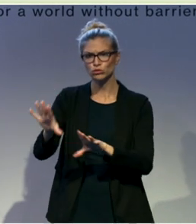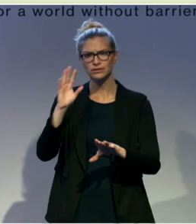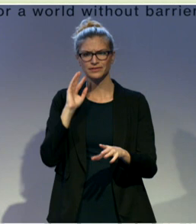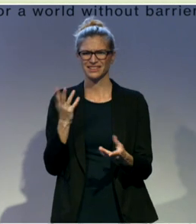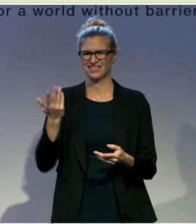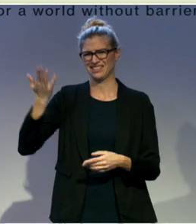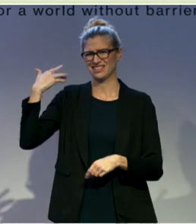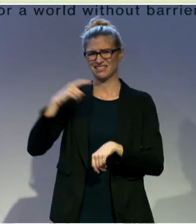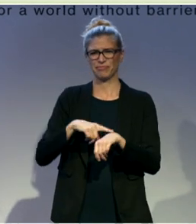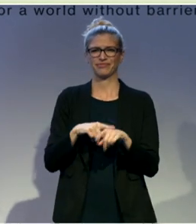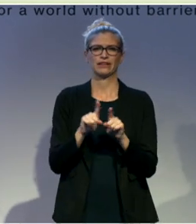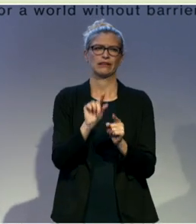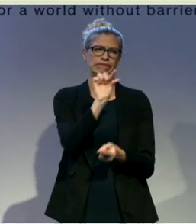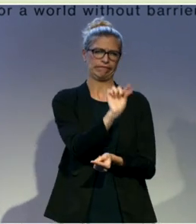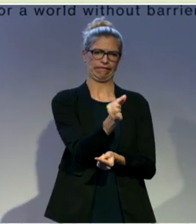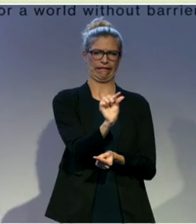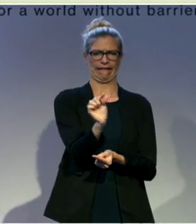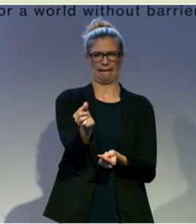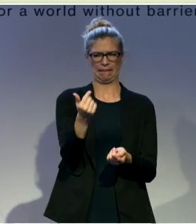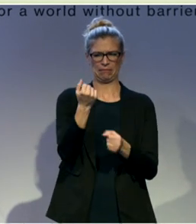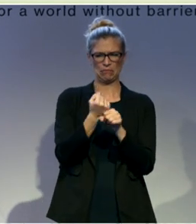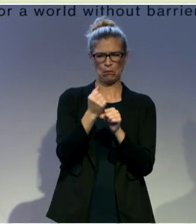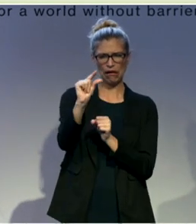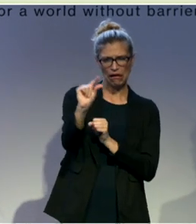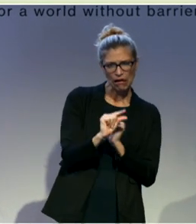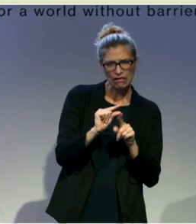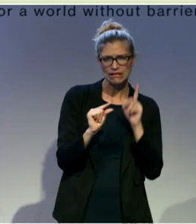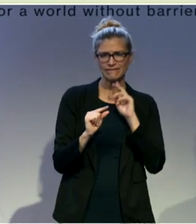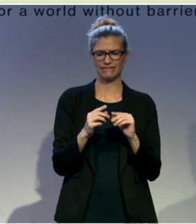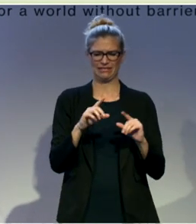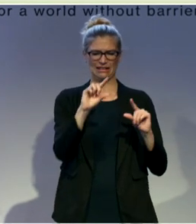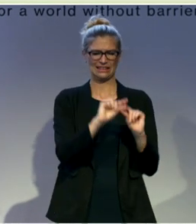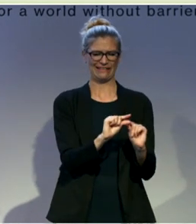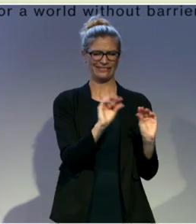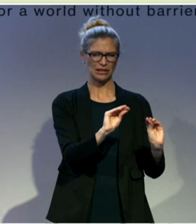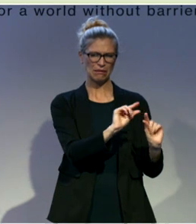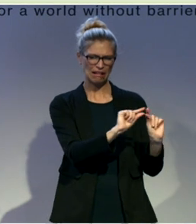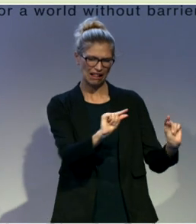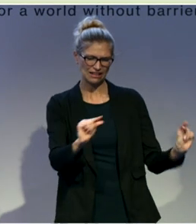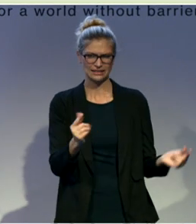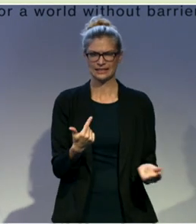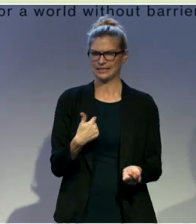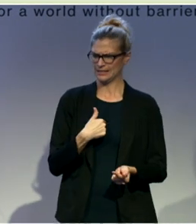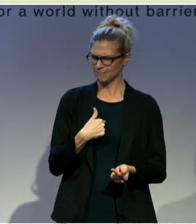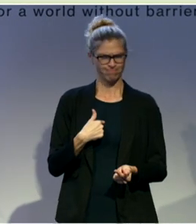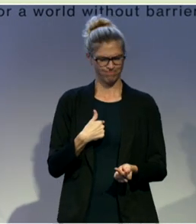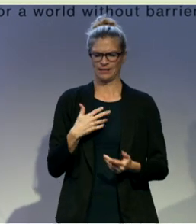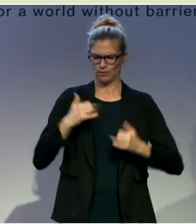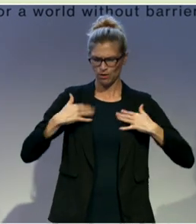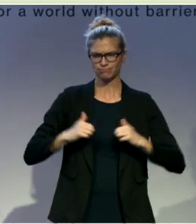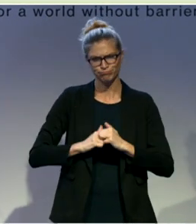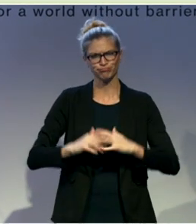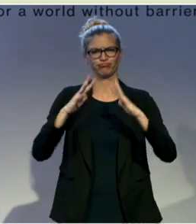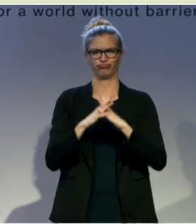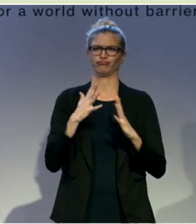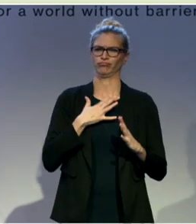-level jobs. And that was the reason why I built up a competence center like